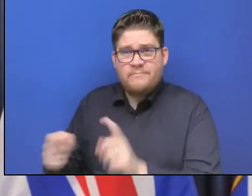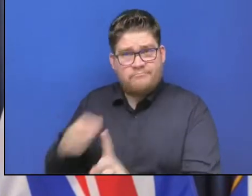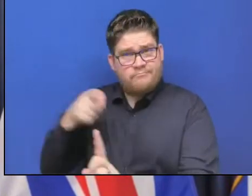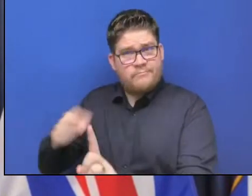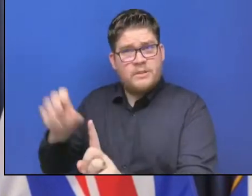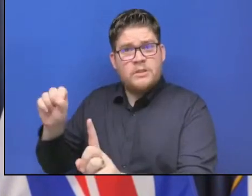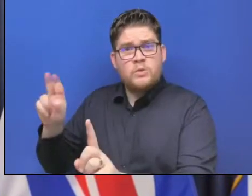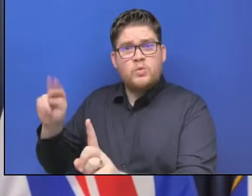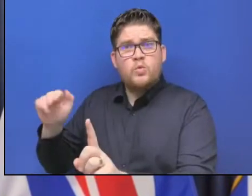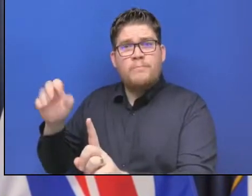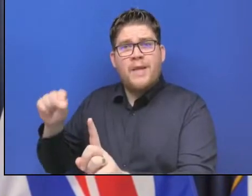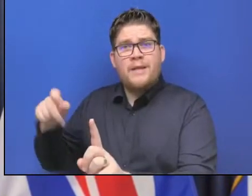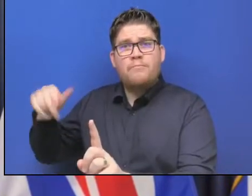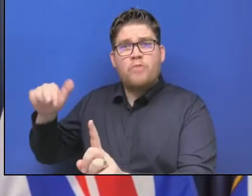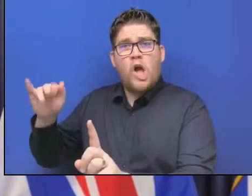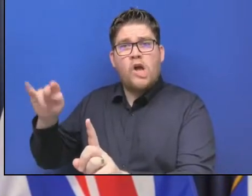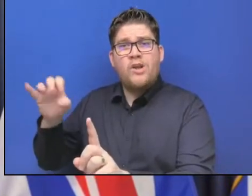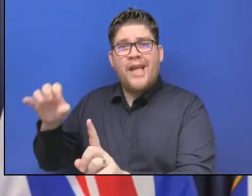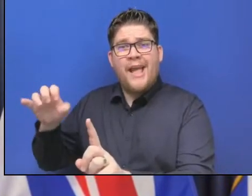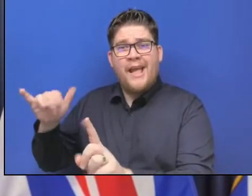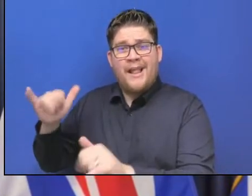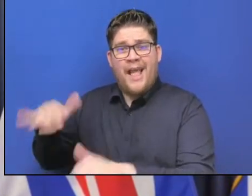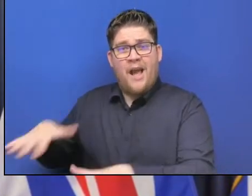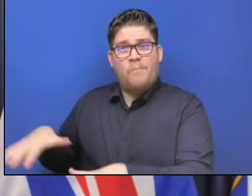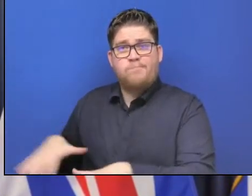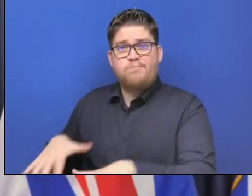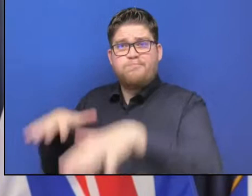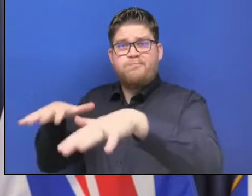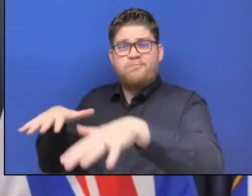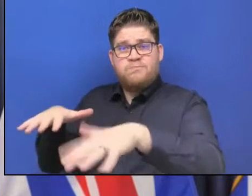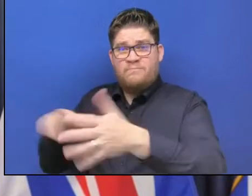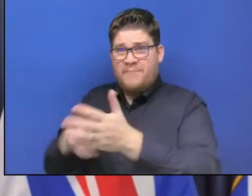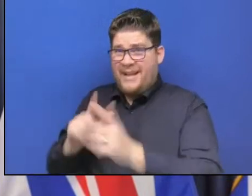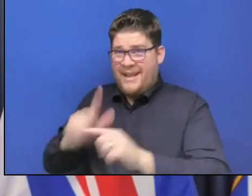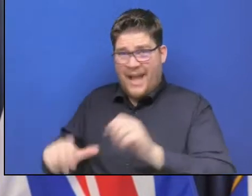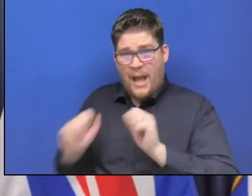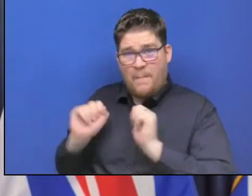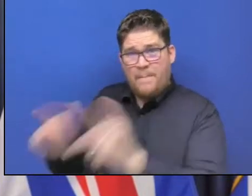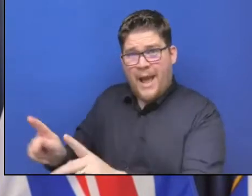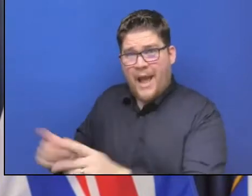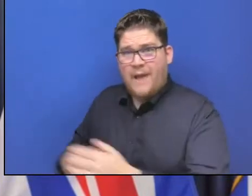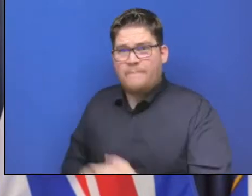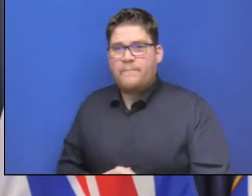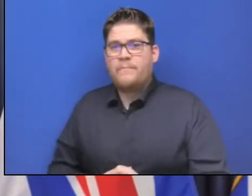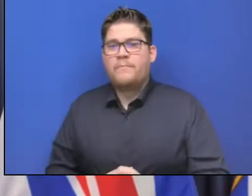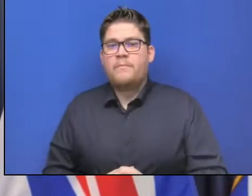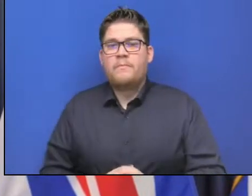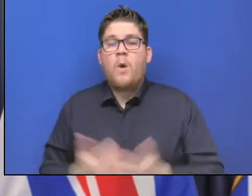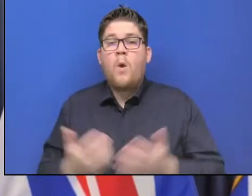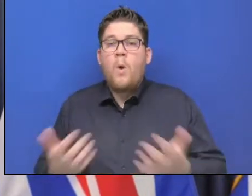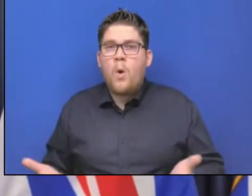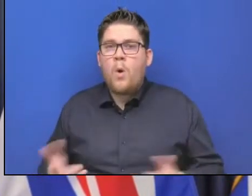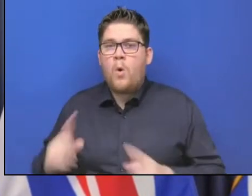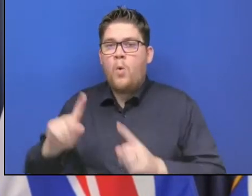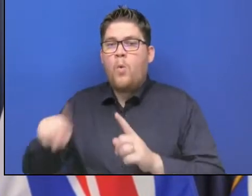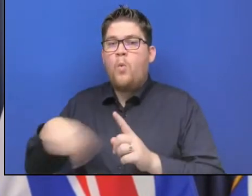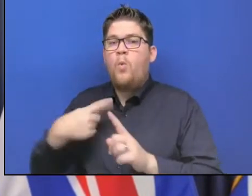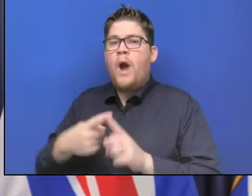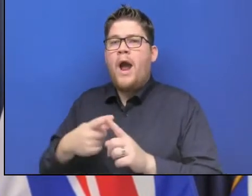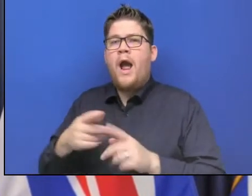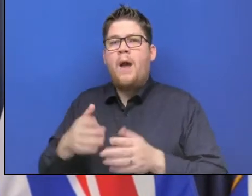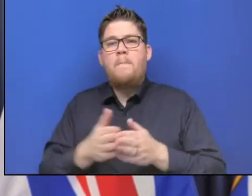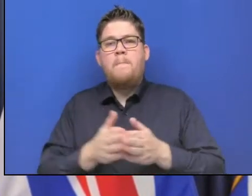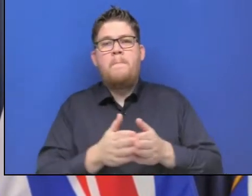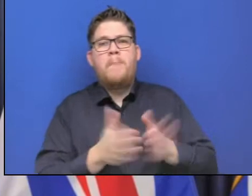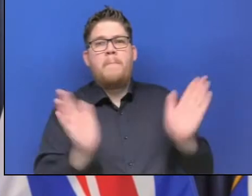a quick one, can we get a date ballpark on when passenger vehicles will be able to go on the coke again?